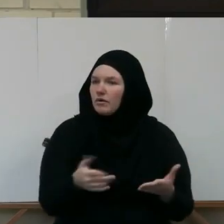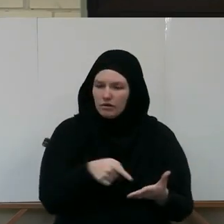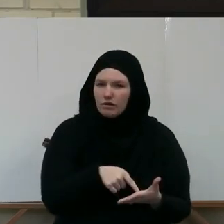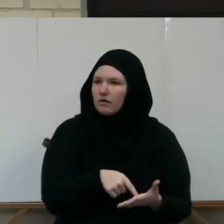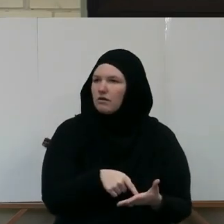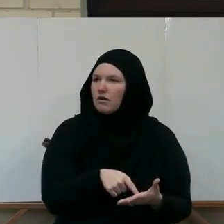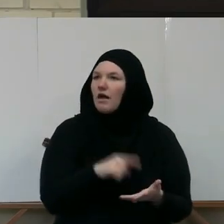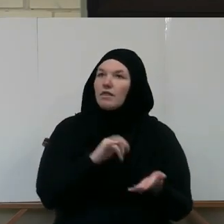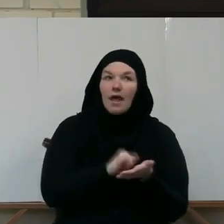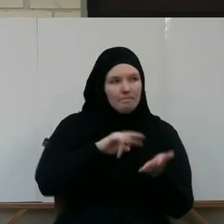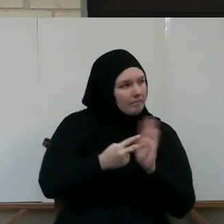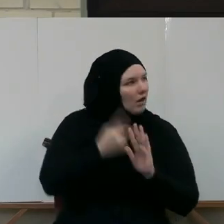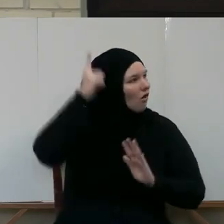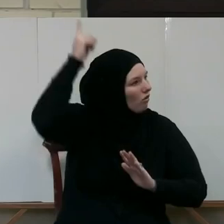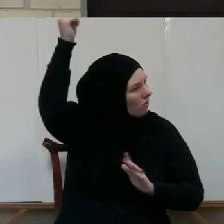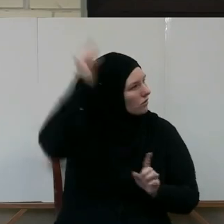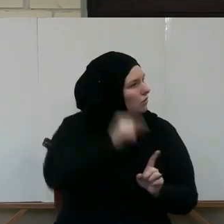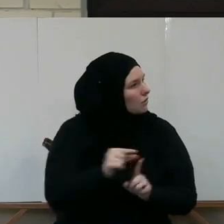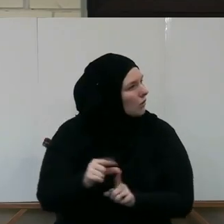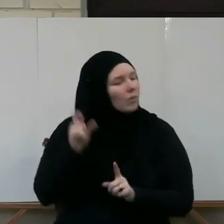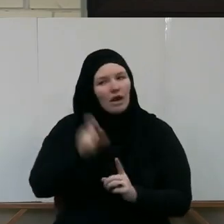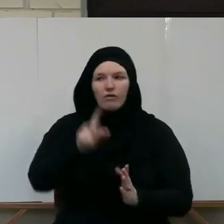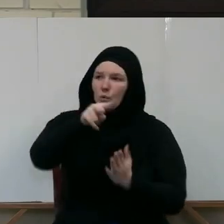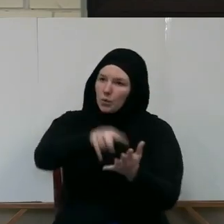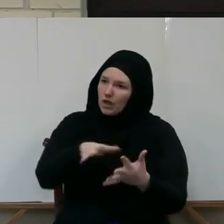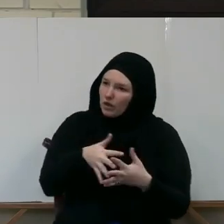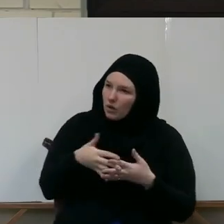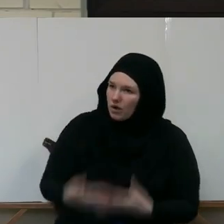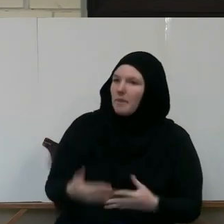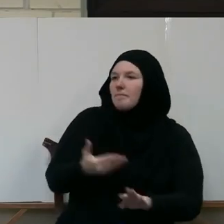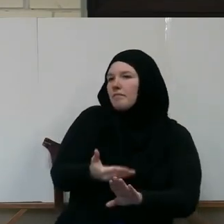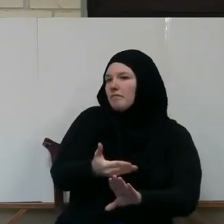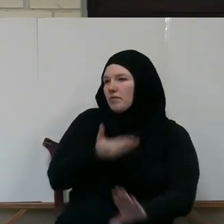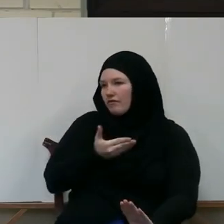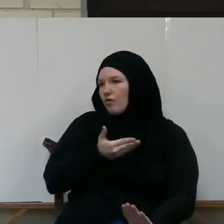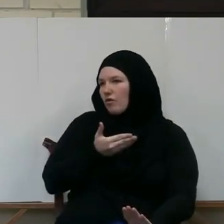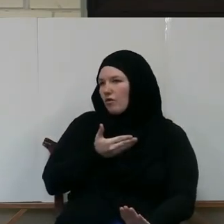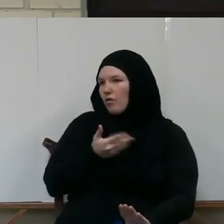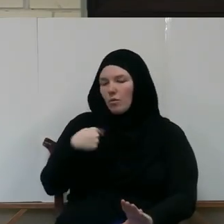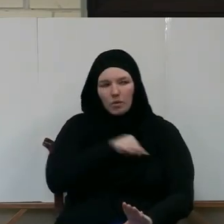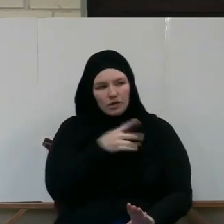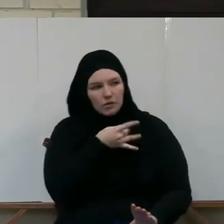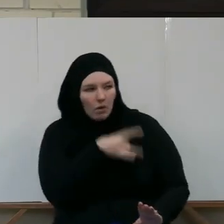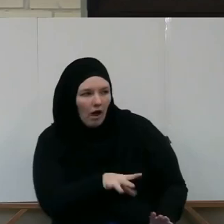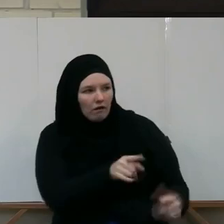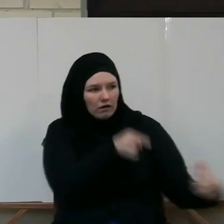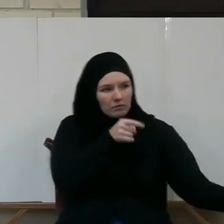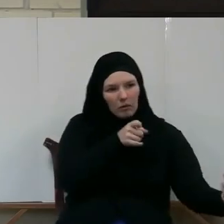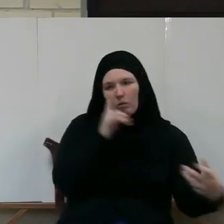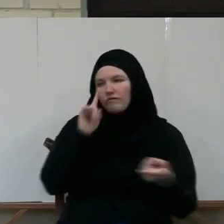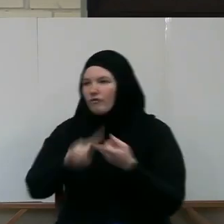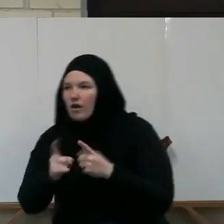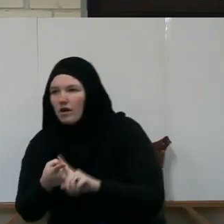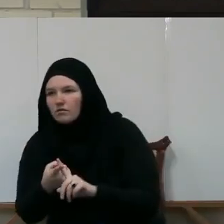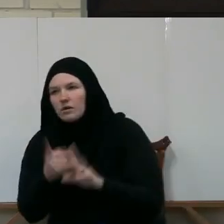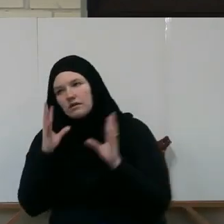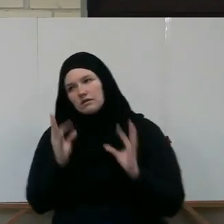and read the Quran before we take positions for or against anyone. Now, some people